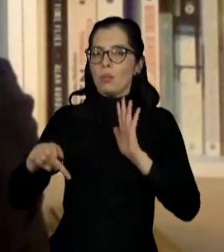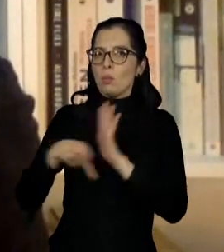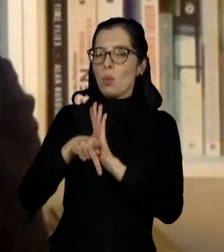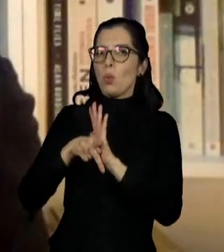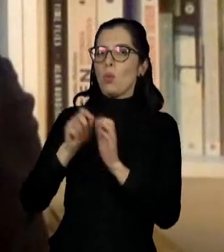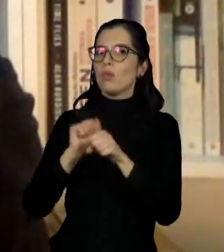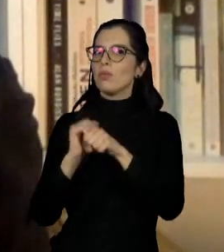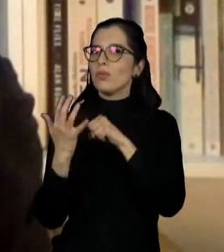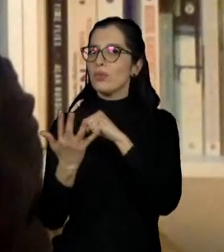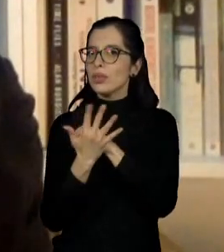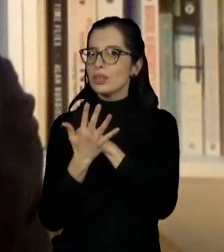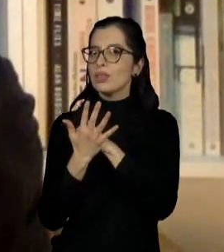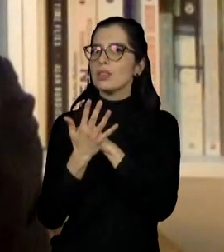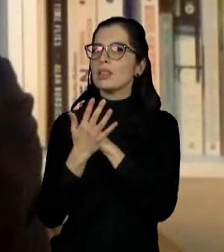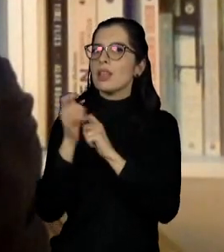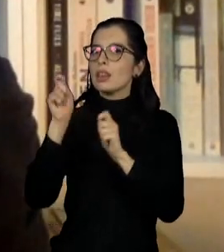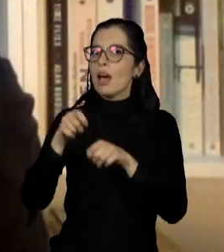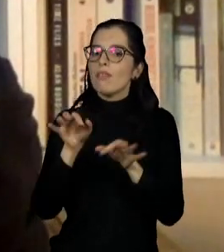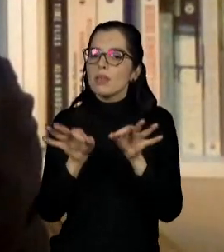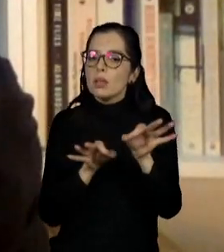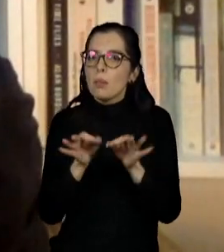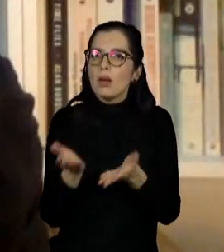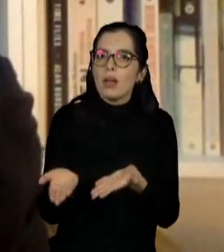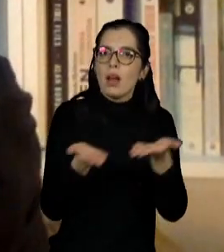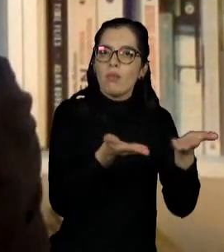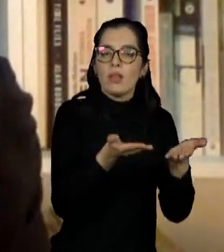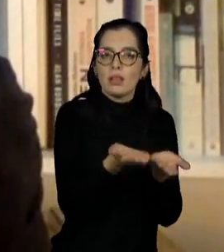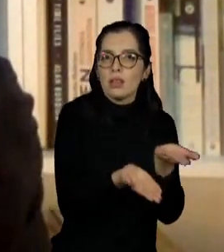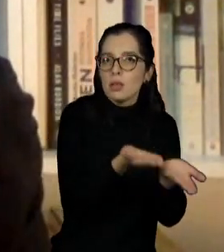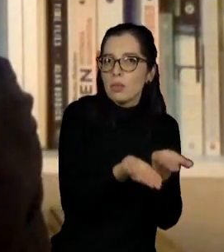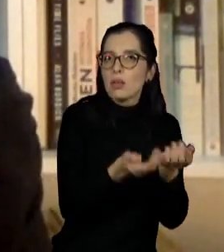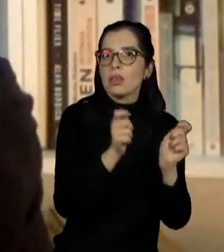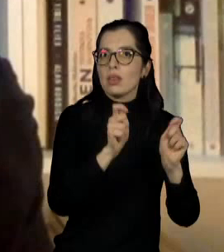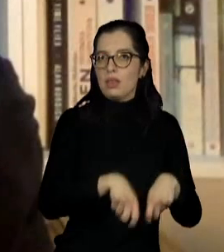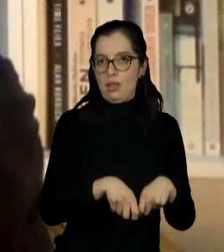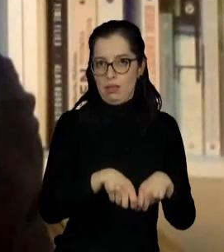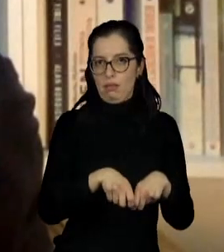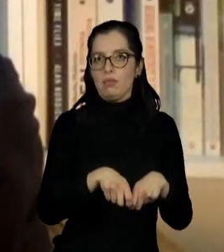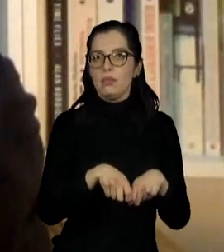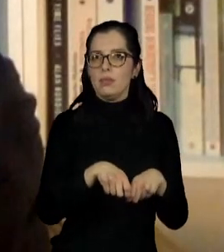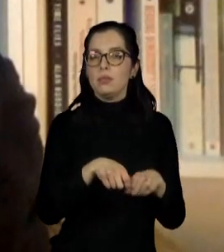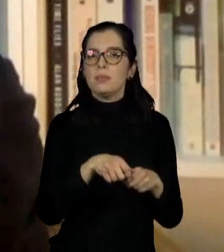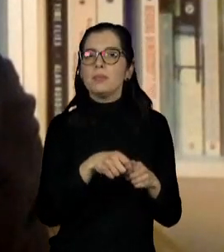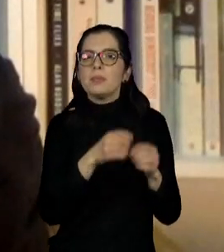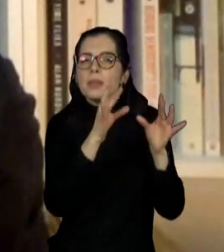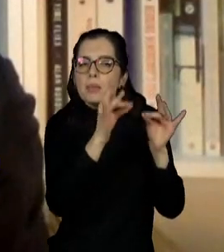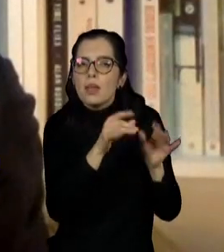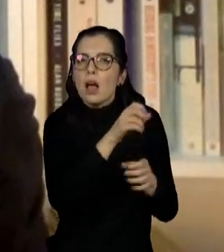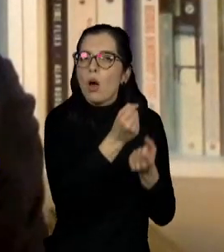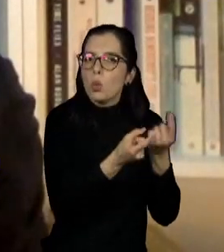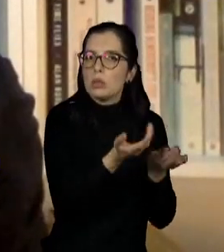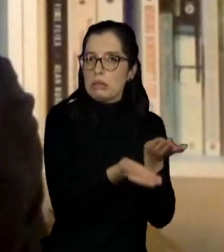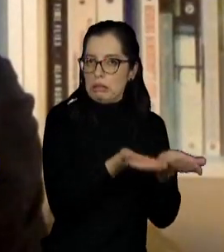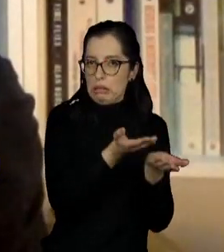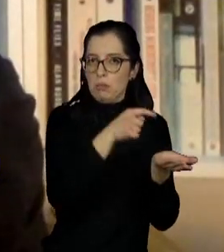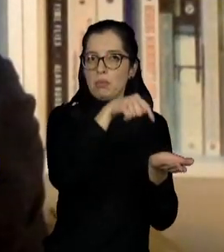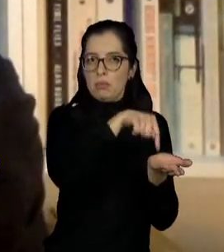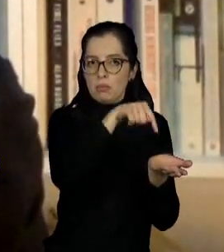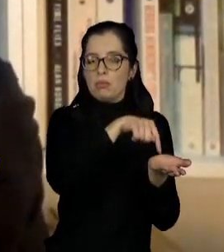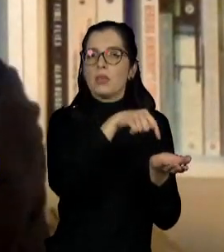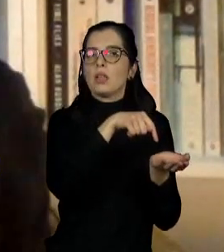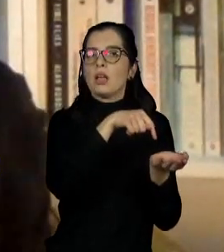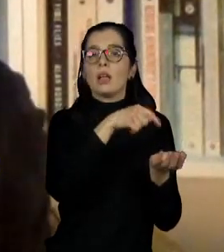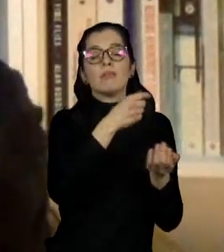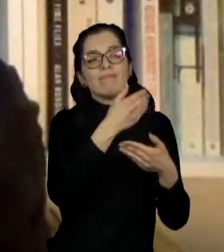COVID can guide us towards therapies, what therapies we need. And in fact, some of the therapies that people are developing